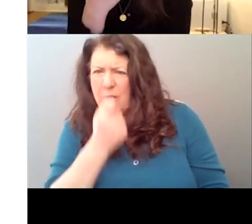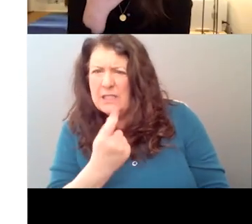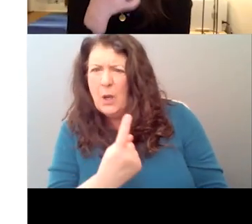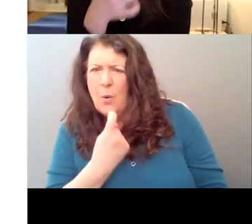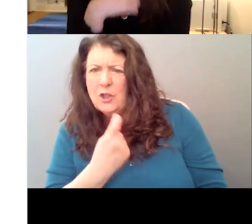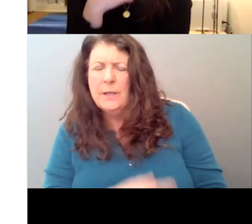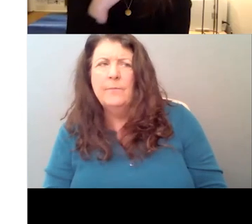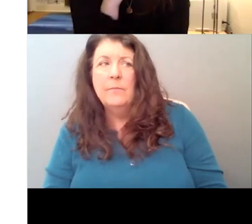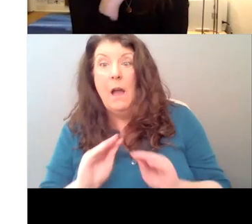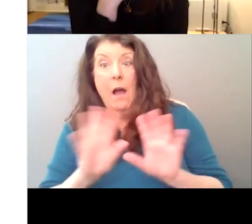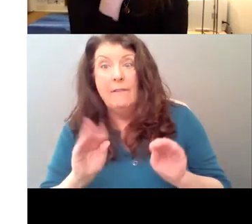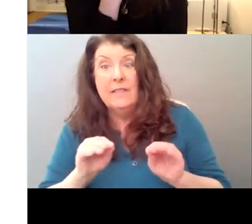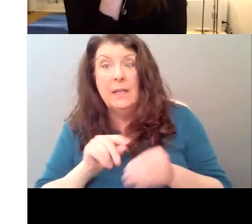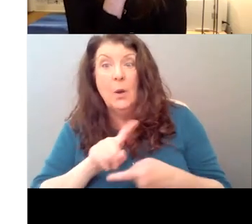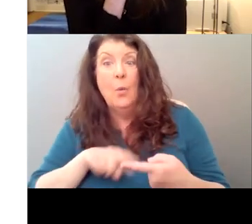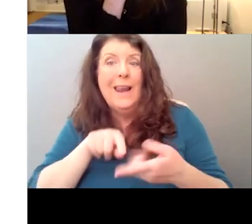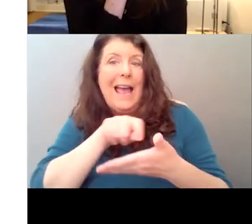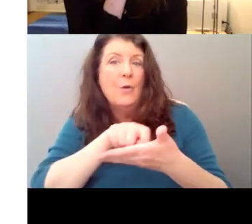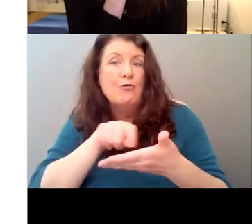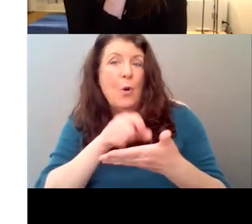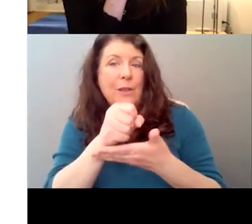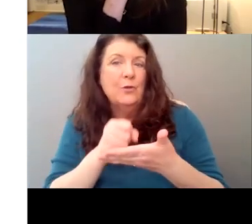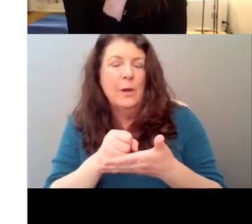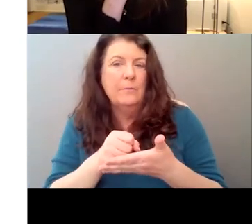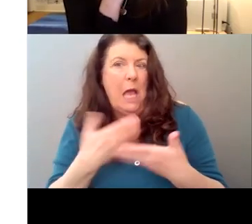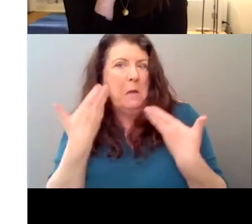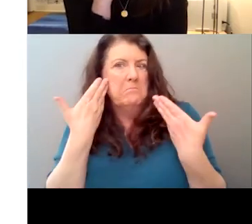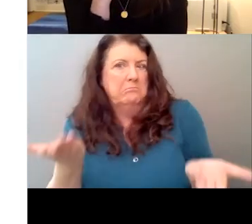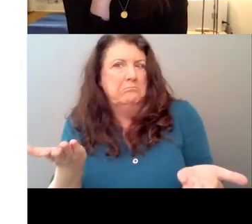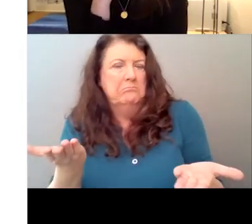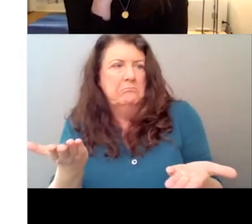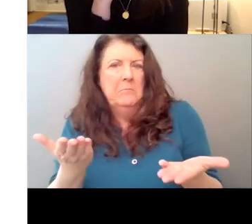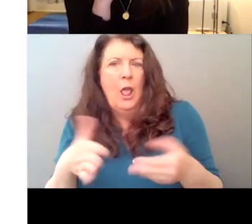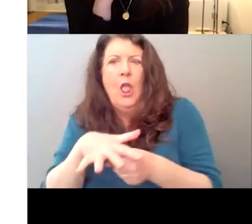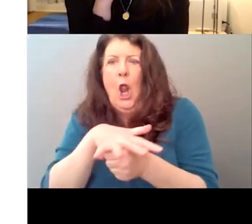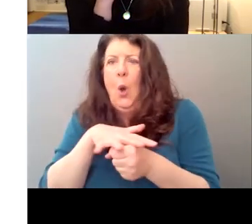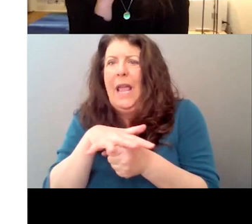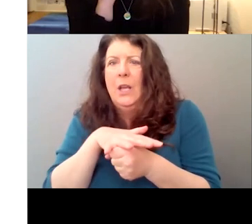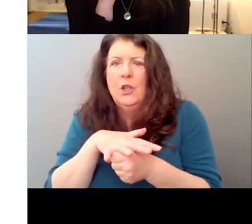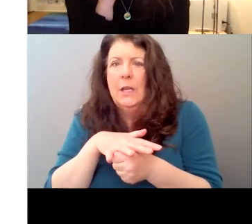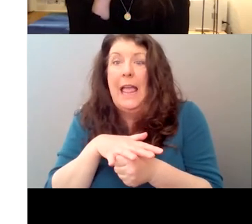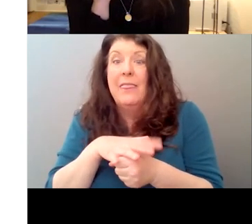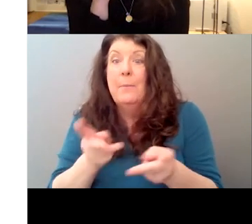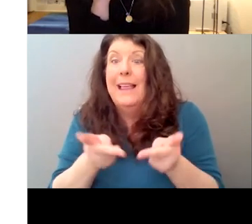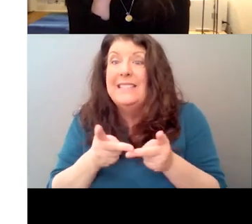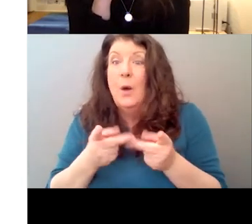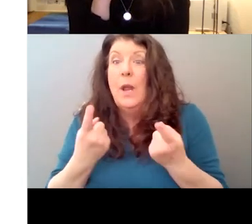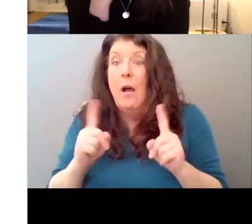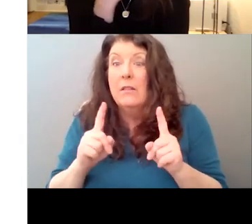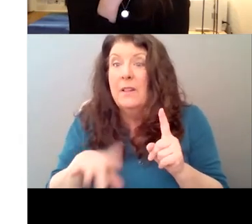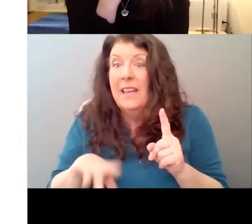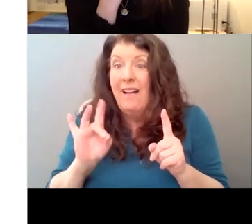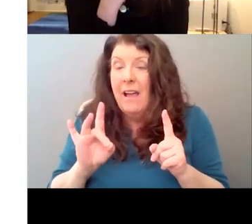this script, I didn't know yet what the location would be. And I mean, the location that we ultimately got, like blew my mind beyond anything,